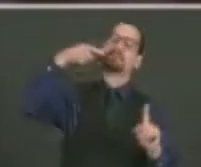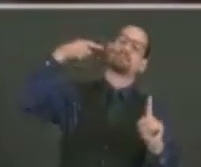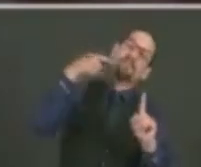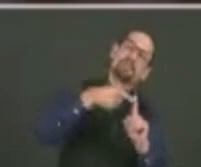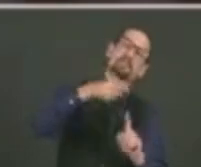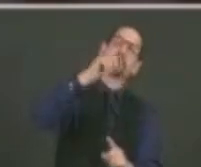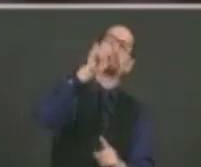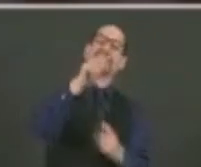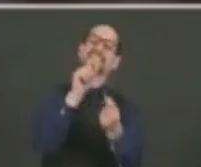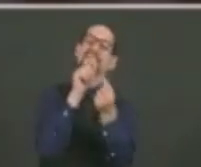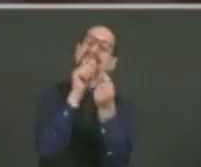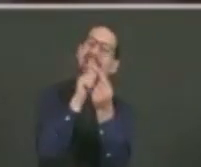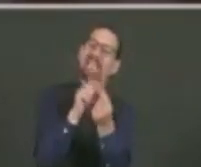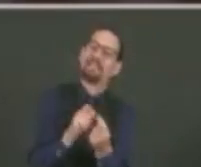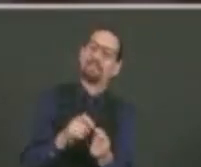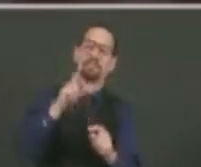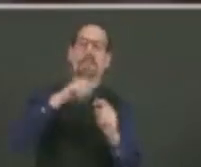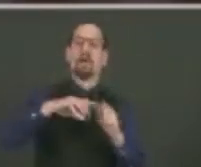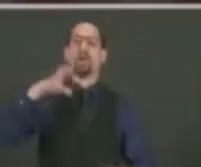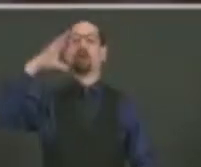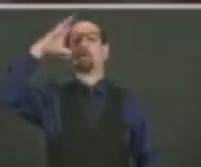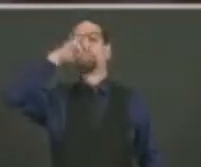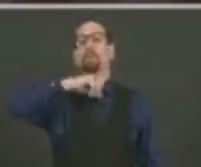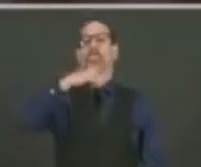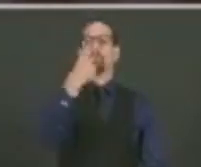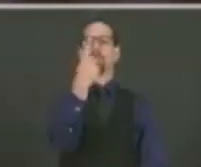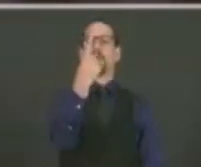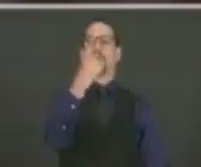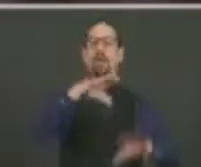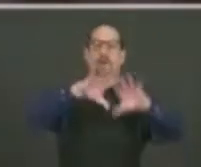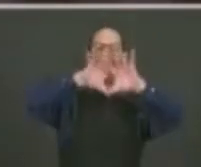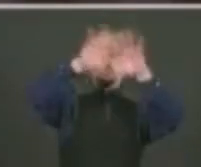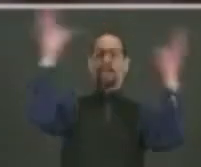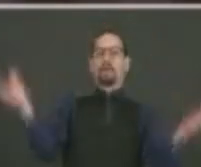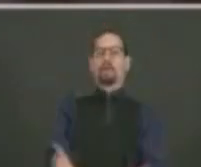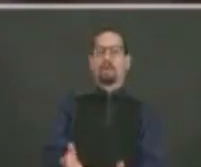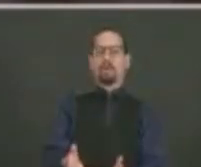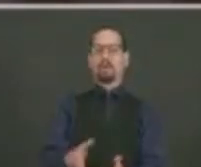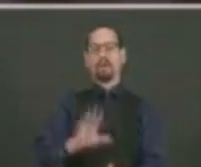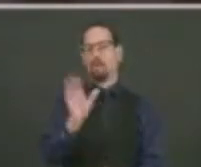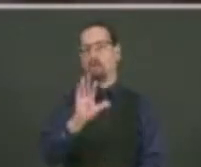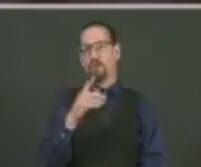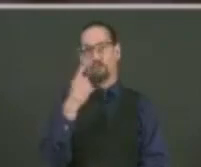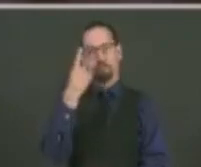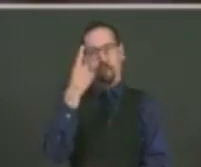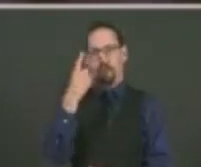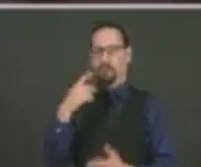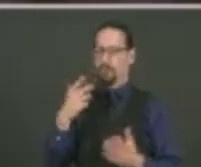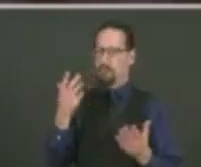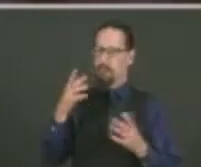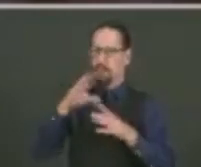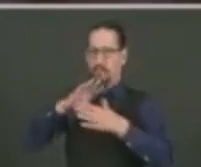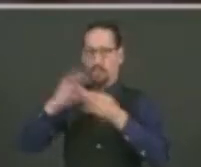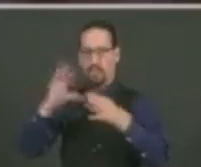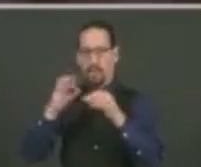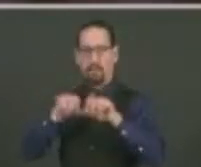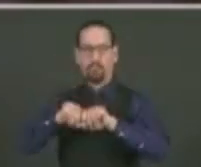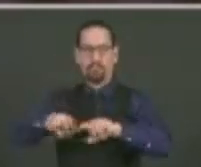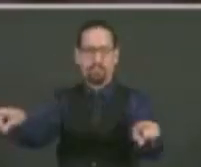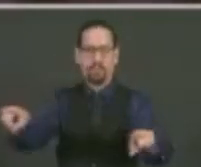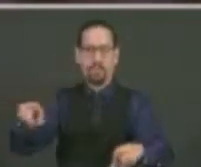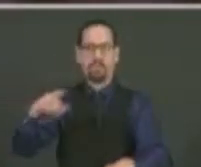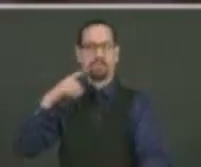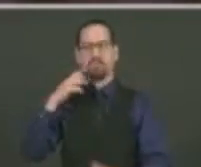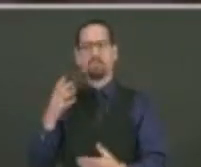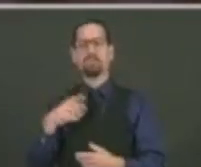my point of view, I have not seen that. But I will circle back with the superintendent and provide any support that he may need.